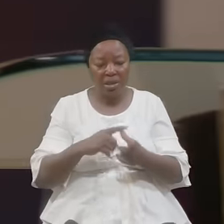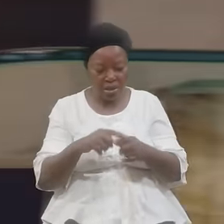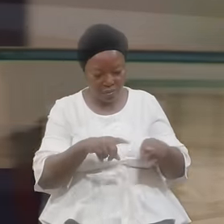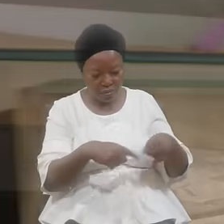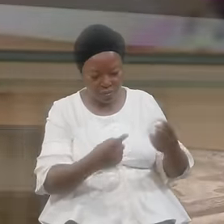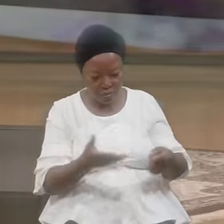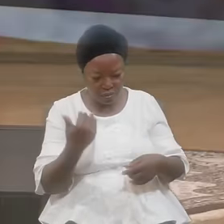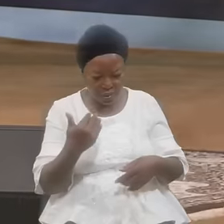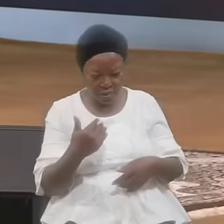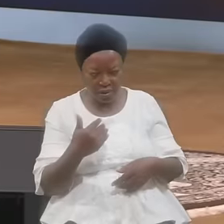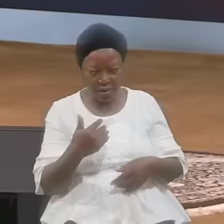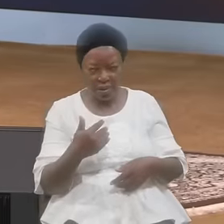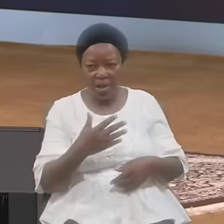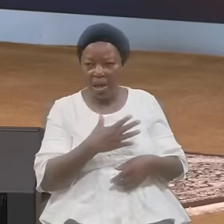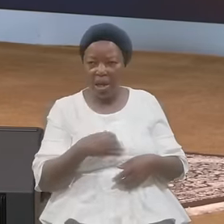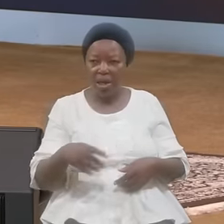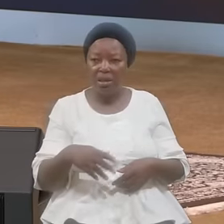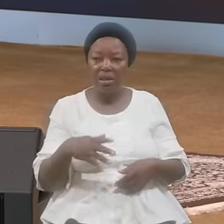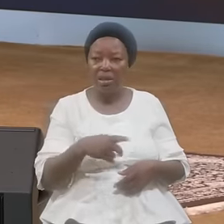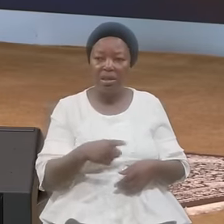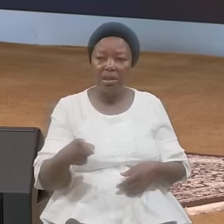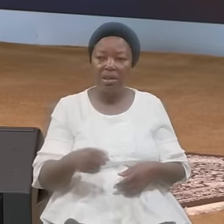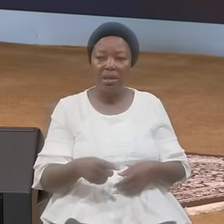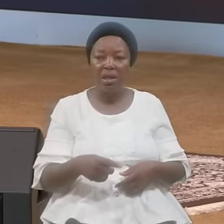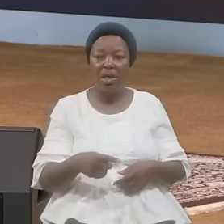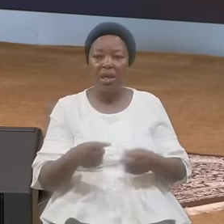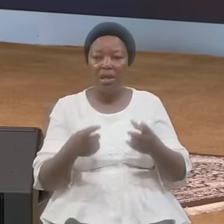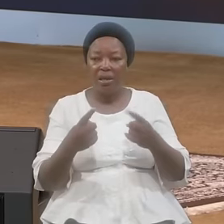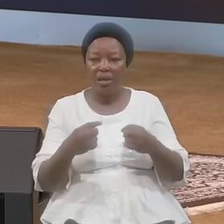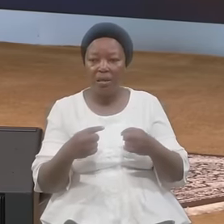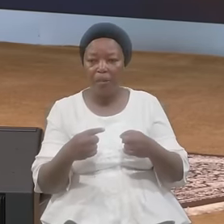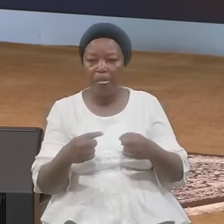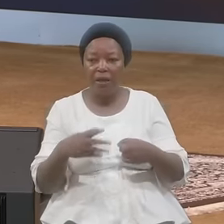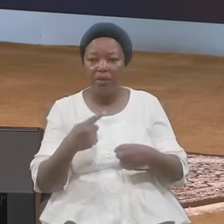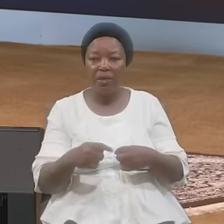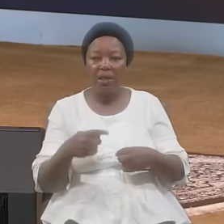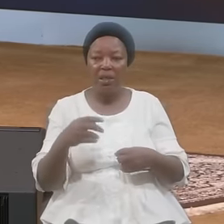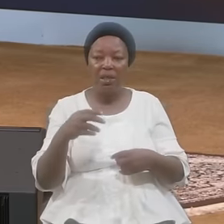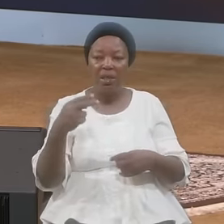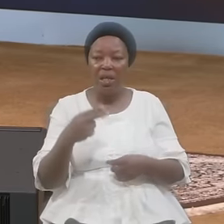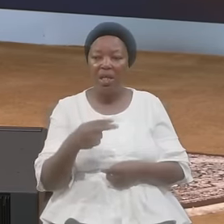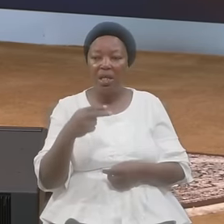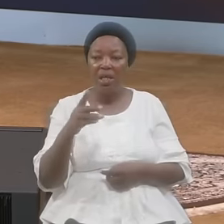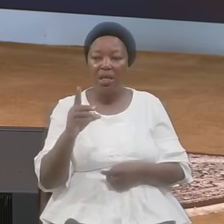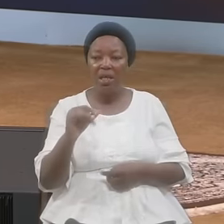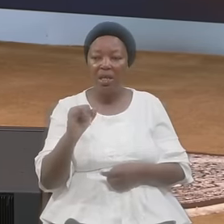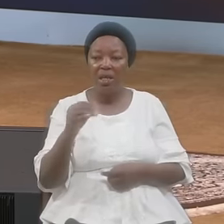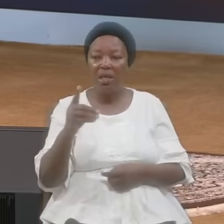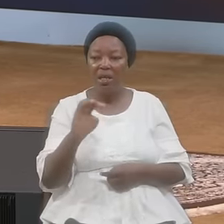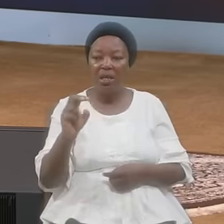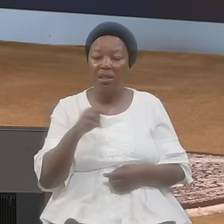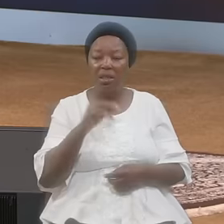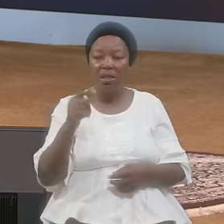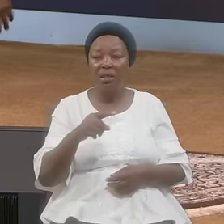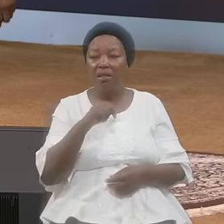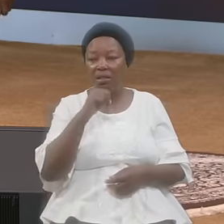And The Pagans The Heathens The Unbelievers Defeated